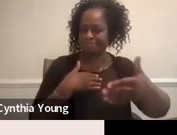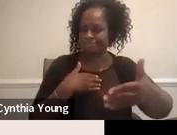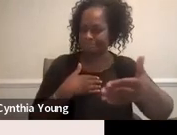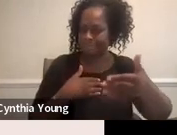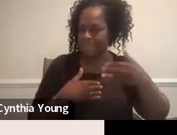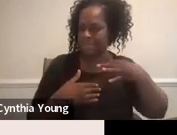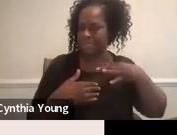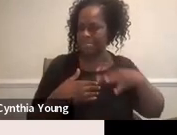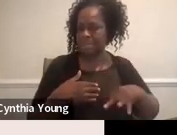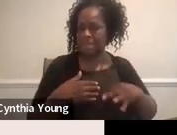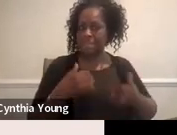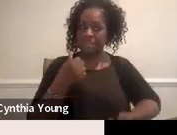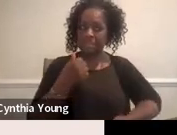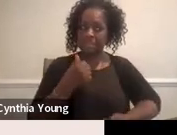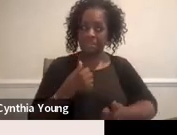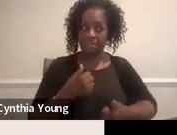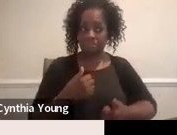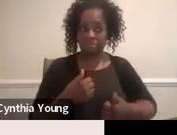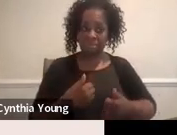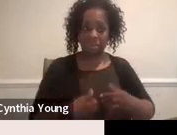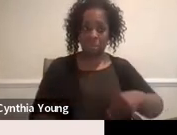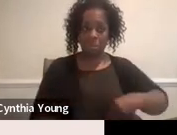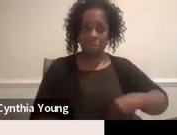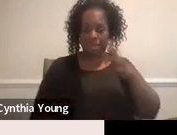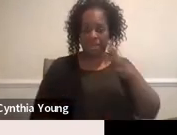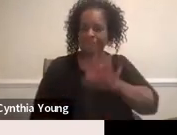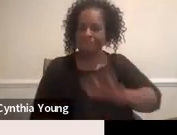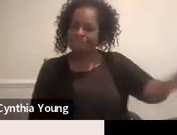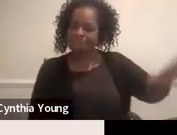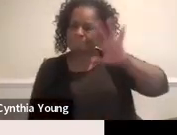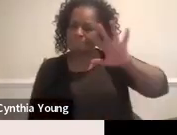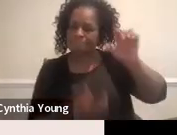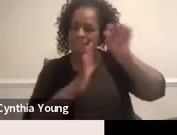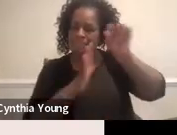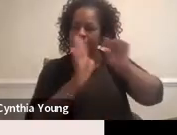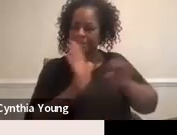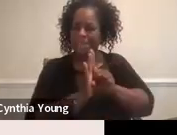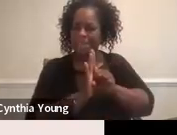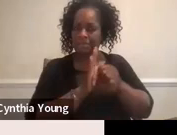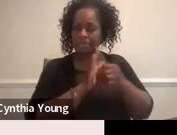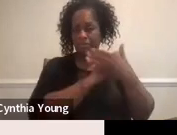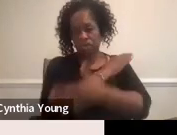the whitest state in the country. Um,